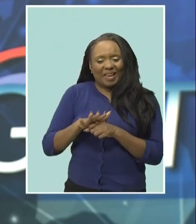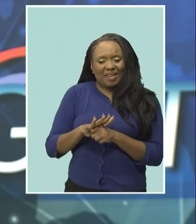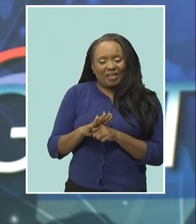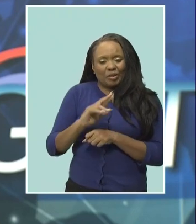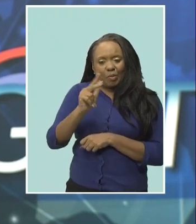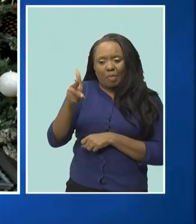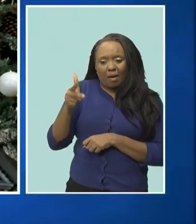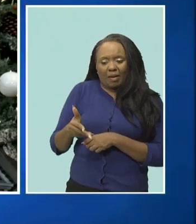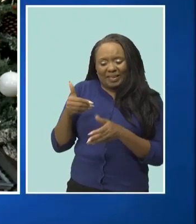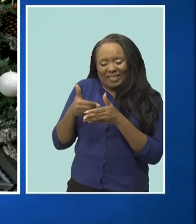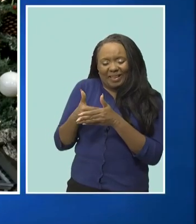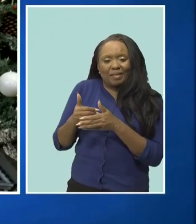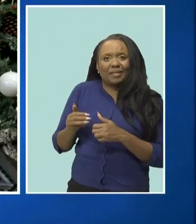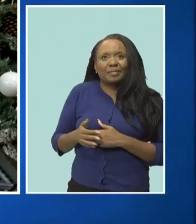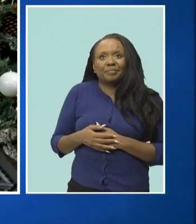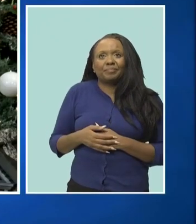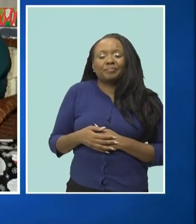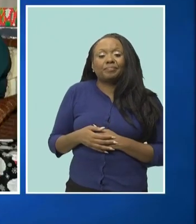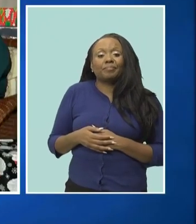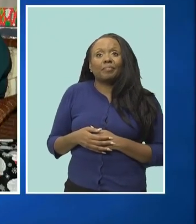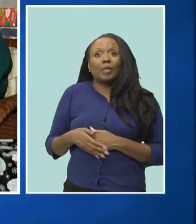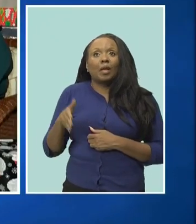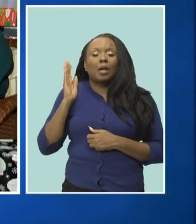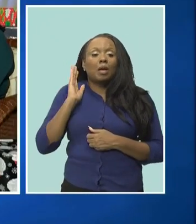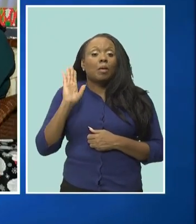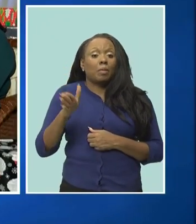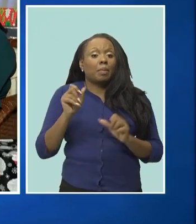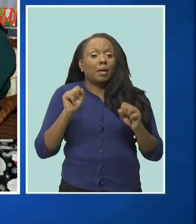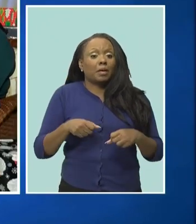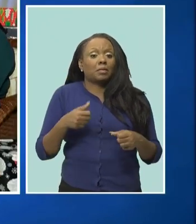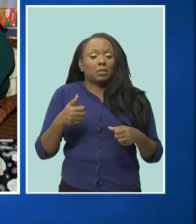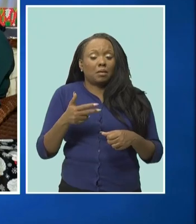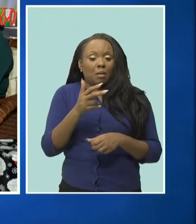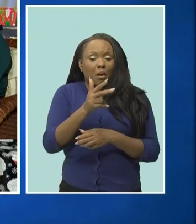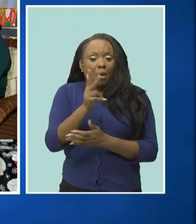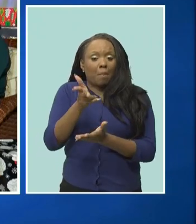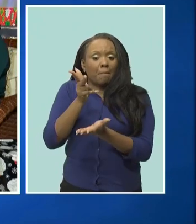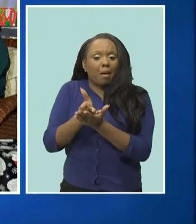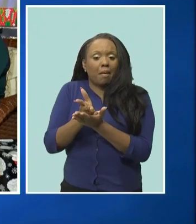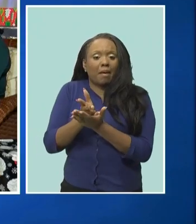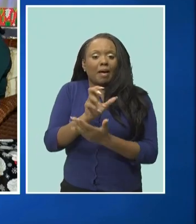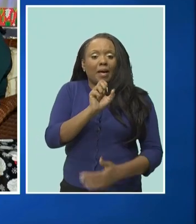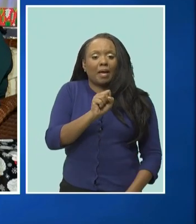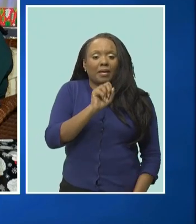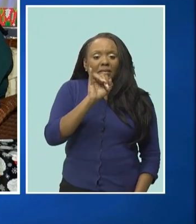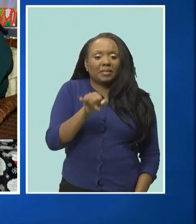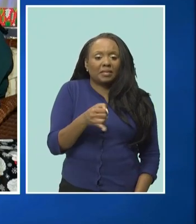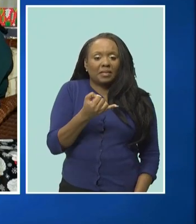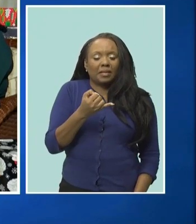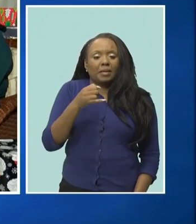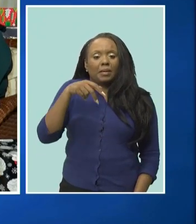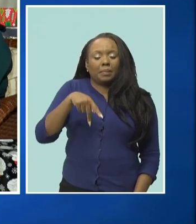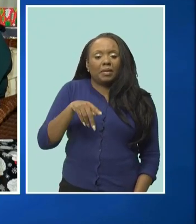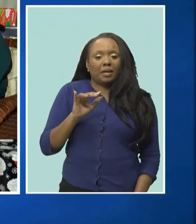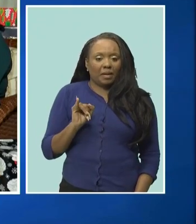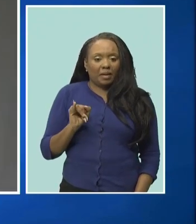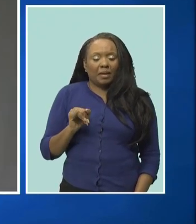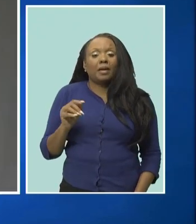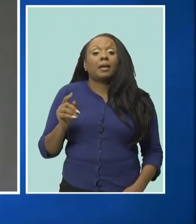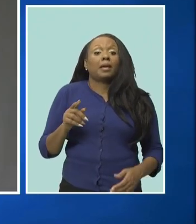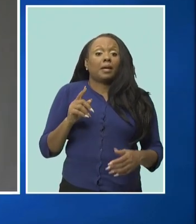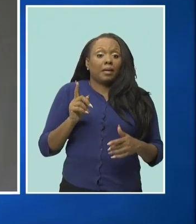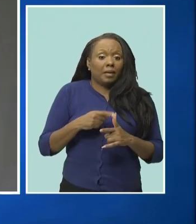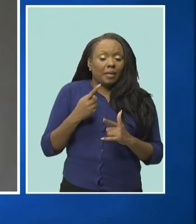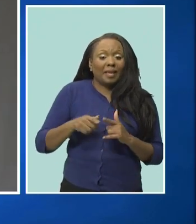we're going to have parking at sdpp car park after hours we'll utilize the parkinson memorial